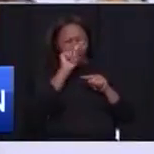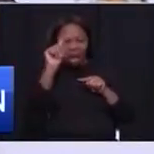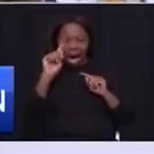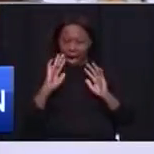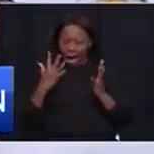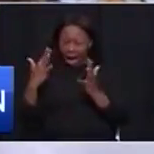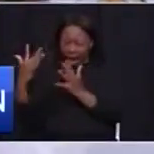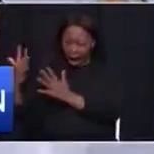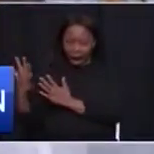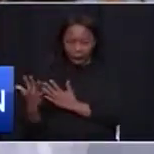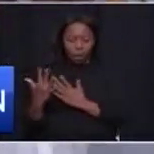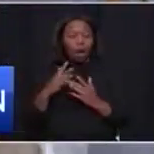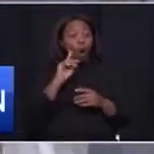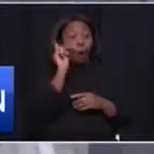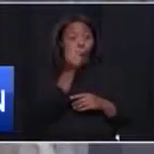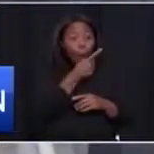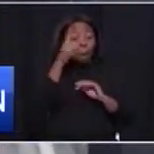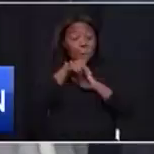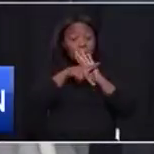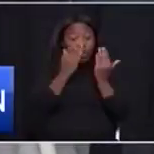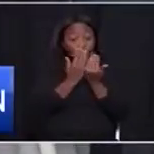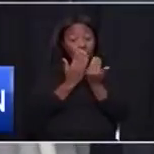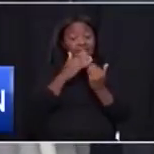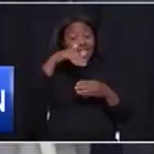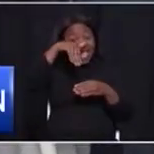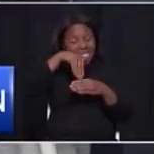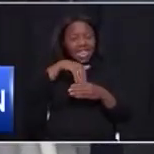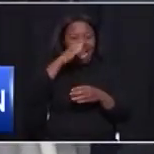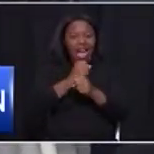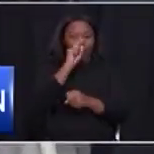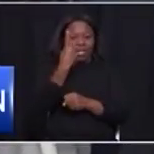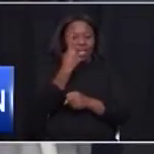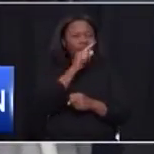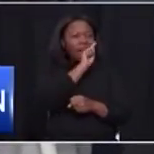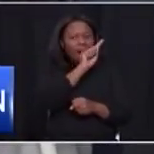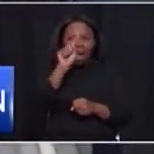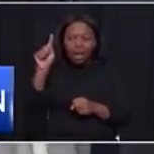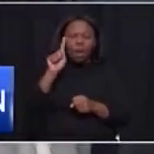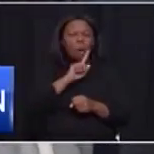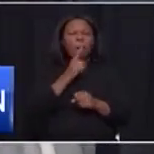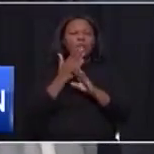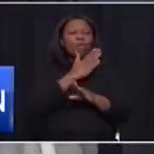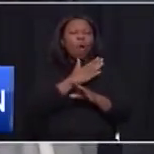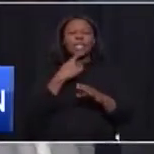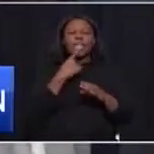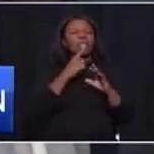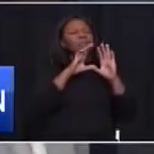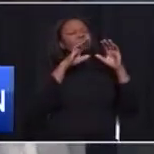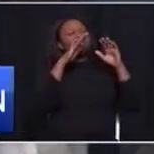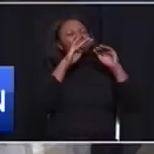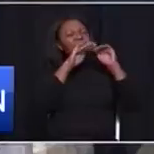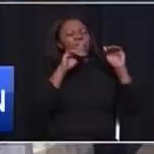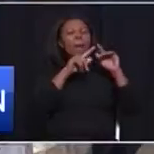every primary school in Gauteng is doing. Because over time, we have been focusing just on the performance and the status